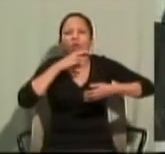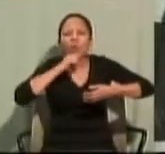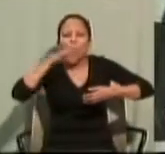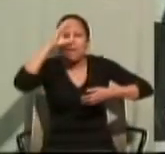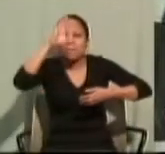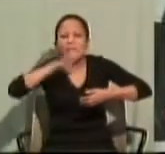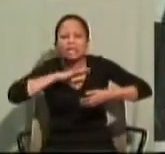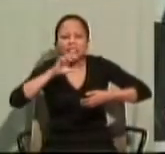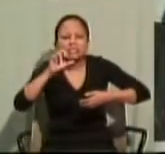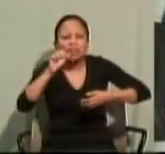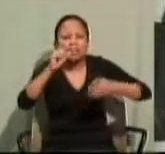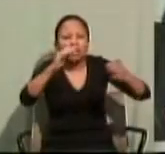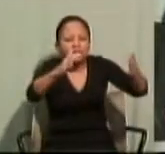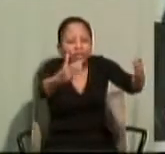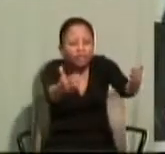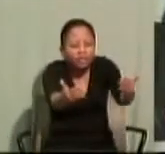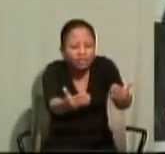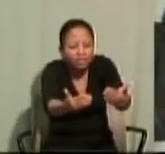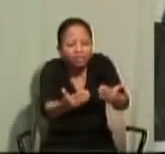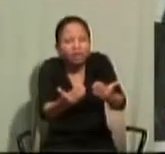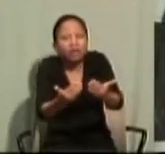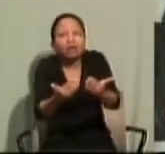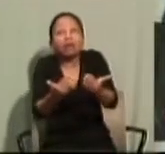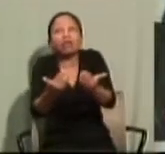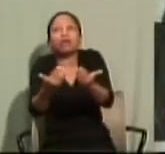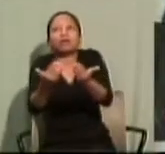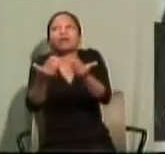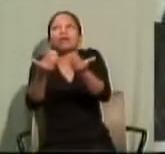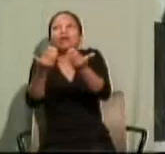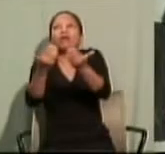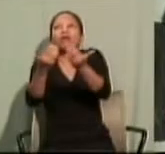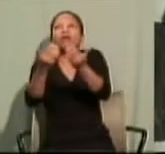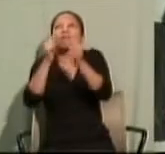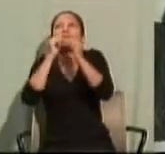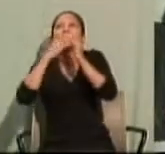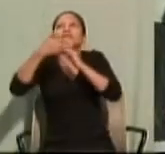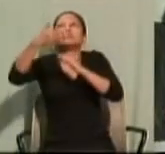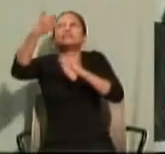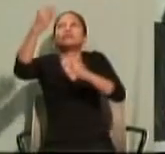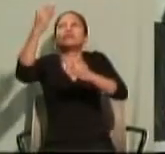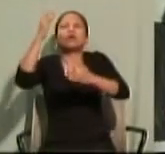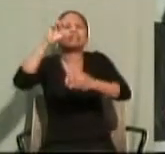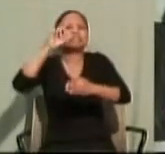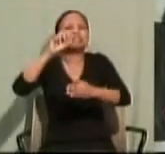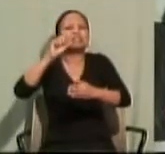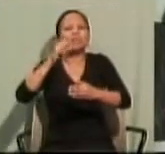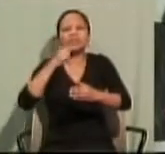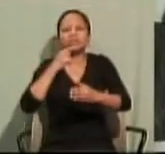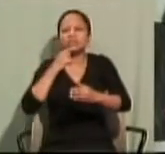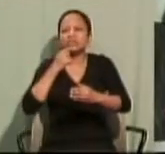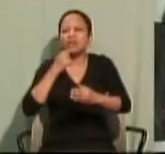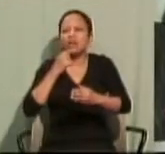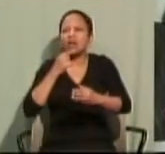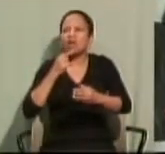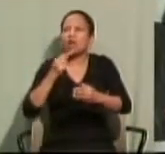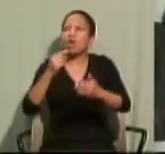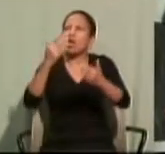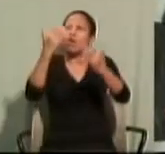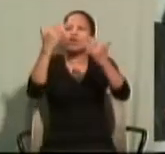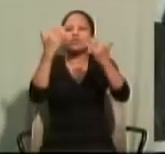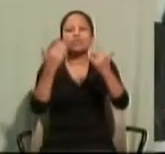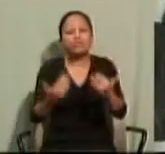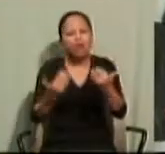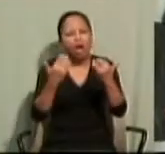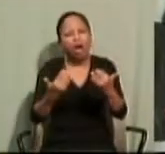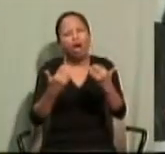arms and blessed God, and this said, Now, Master, you can let your